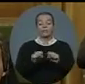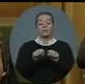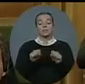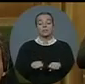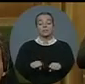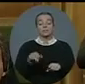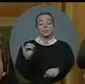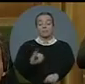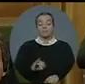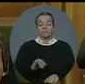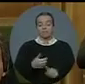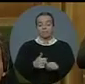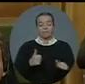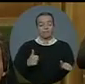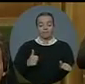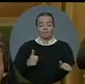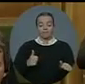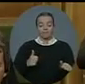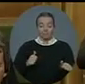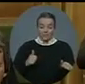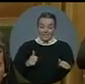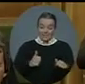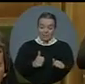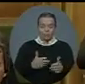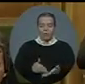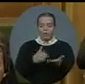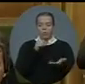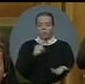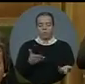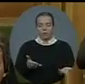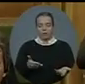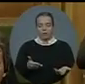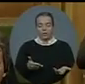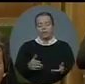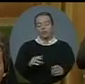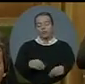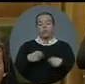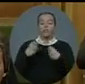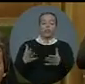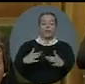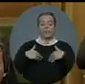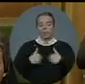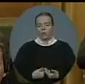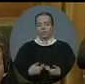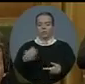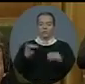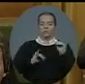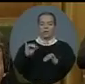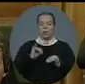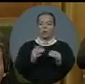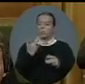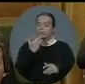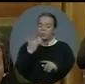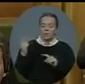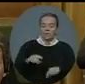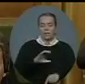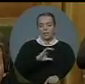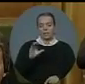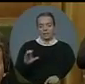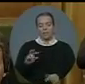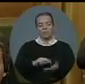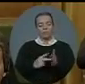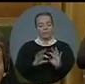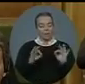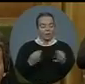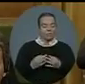will only discourage potential immigrants from applying, and will slow down the reinvitation of families, which is so